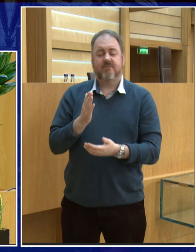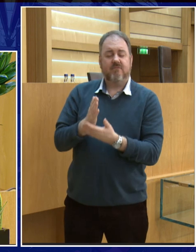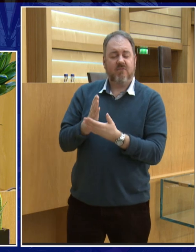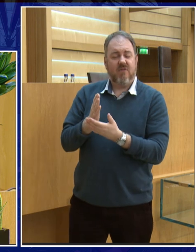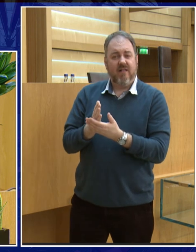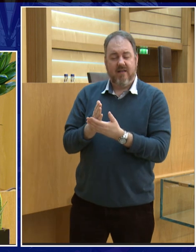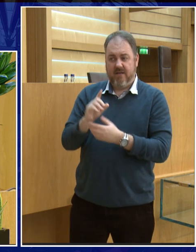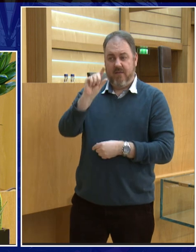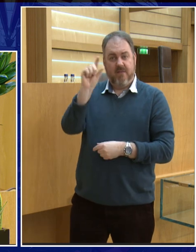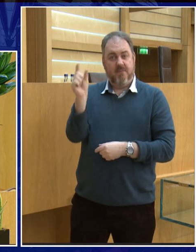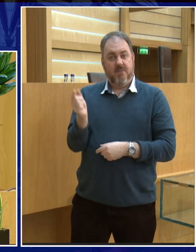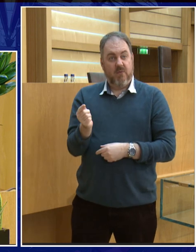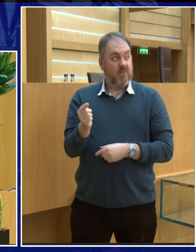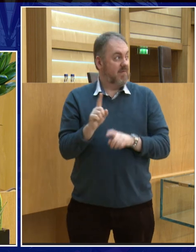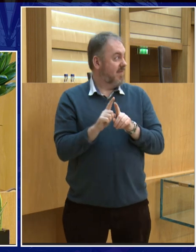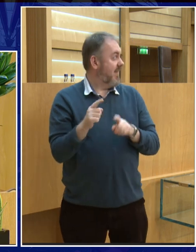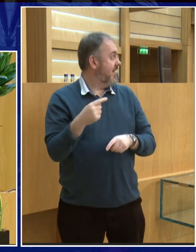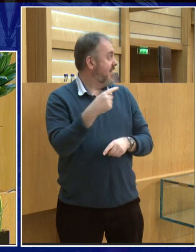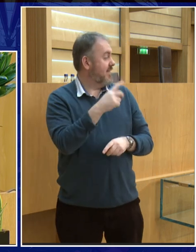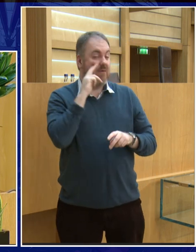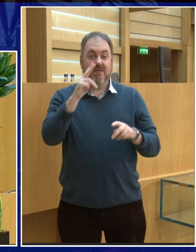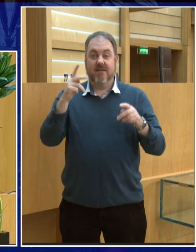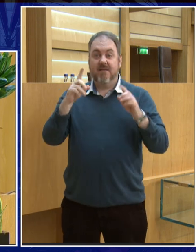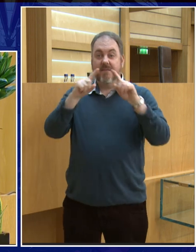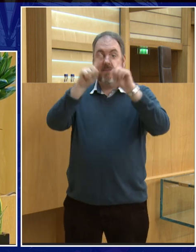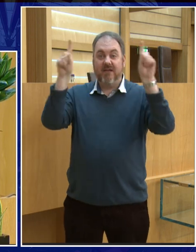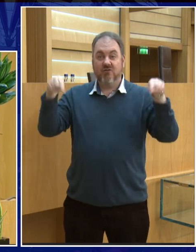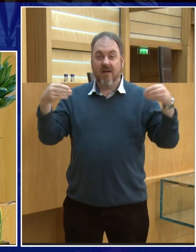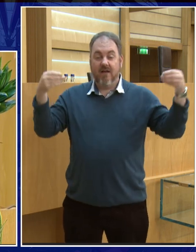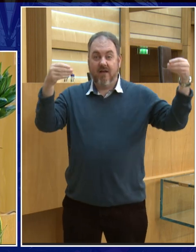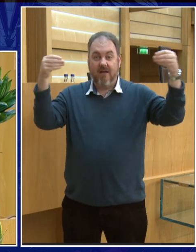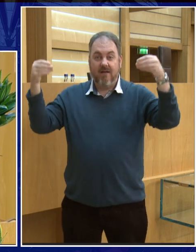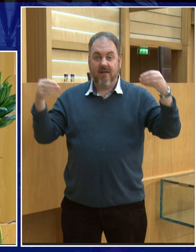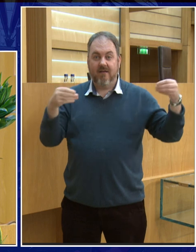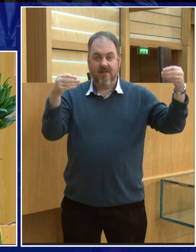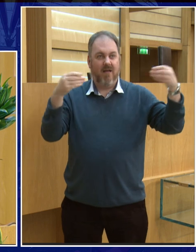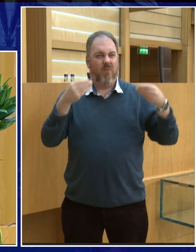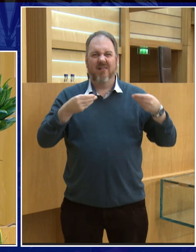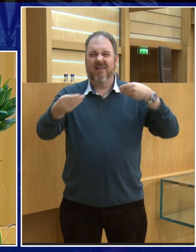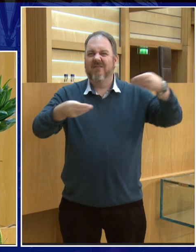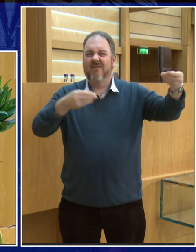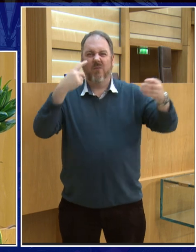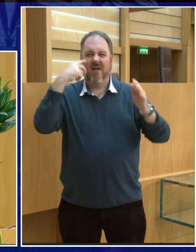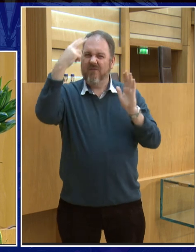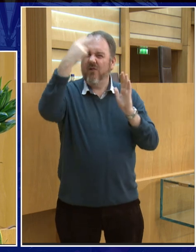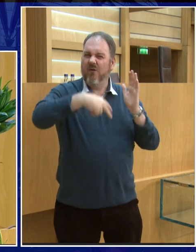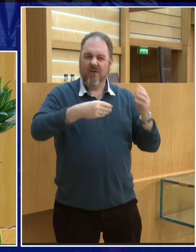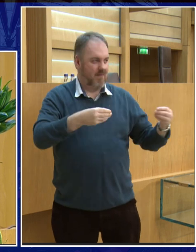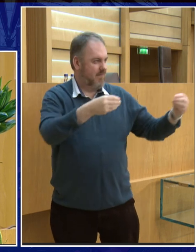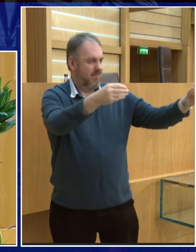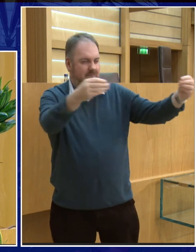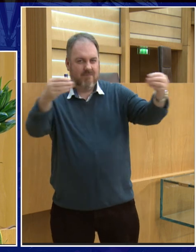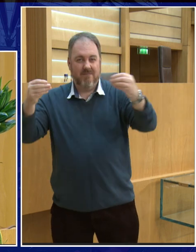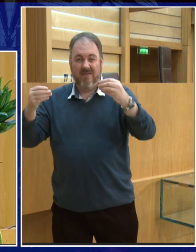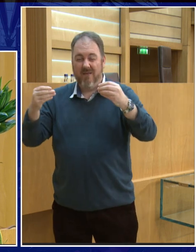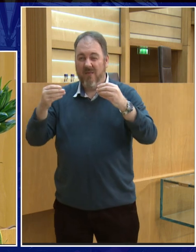is the moon looks a bit like this. Now, can everybody see this? If I hold it up, I pass it around. Can everybody see? The moon